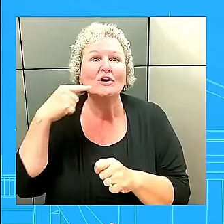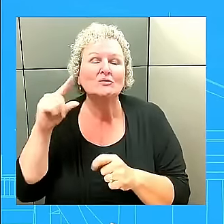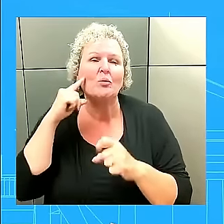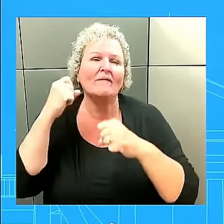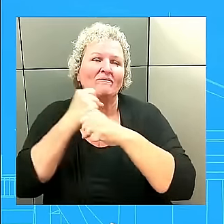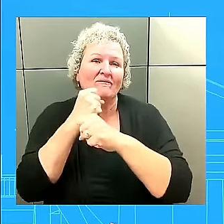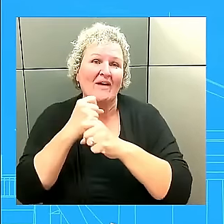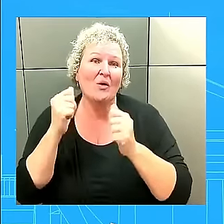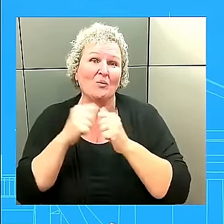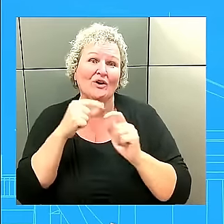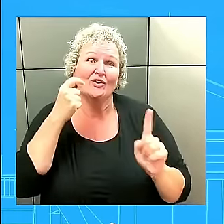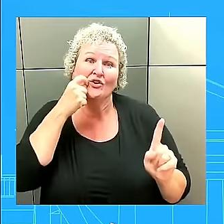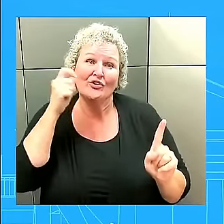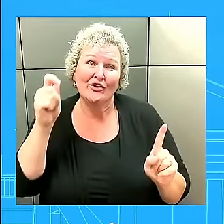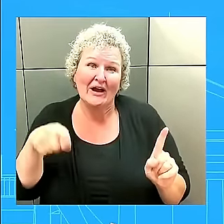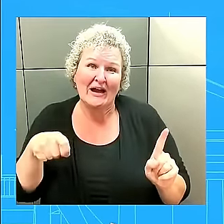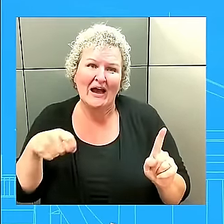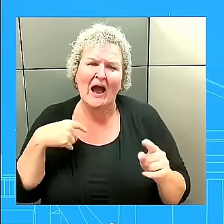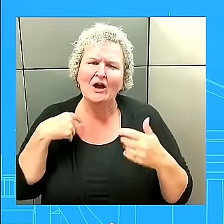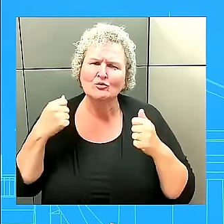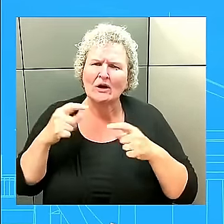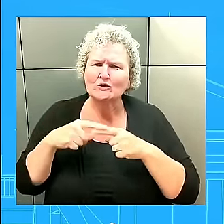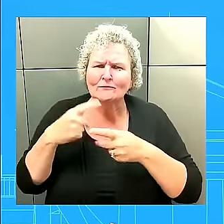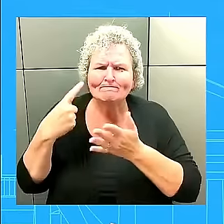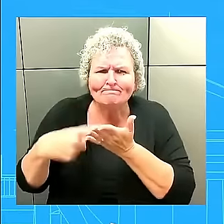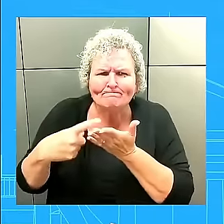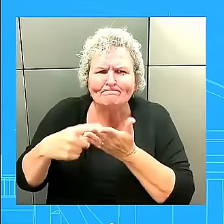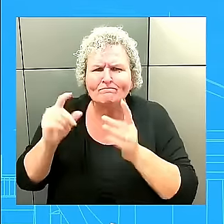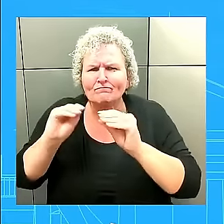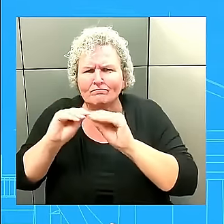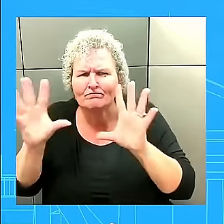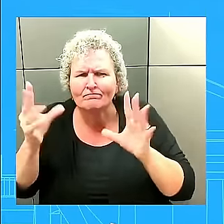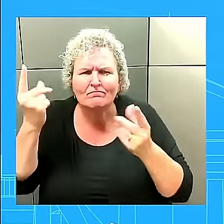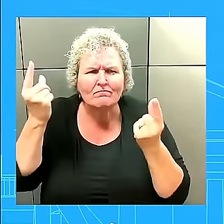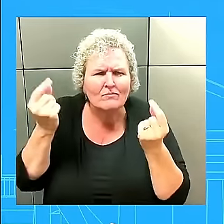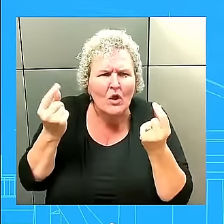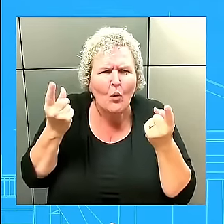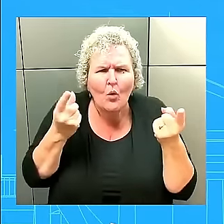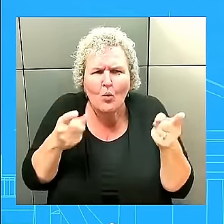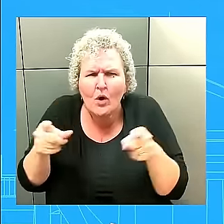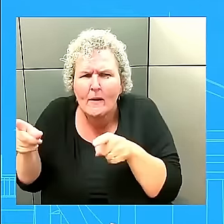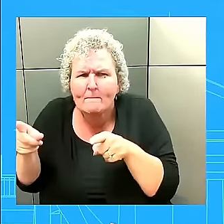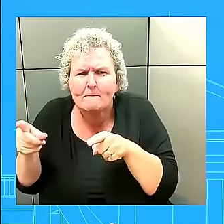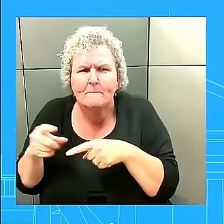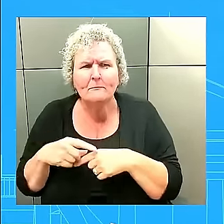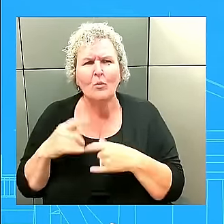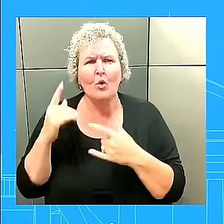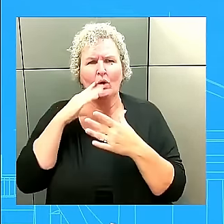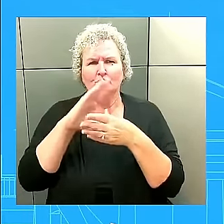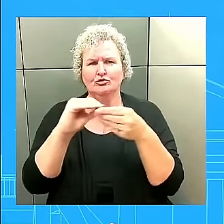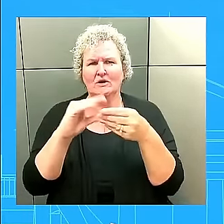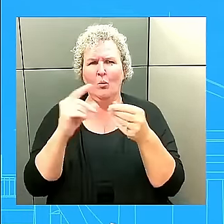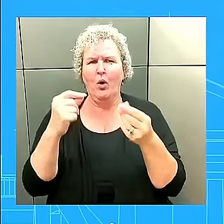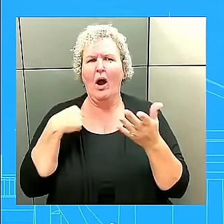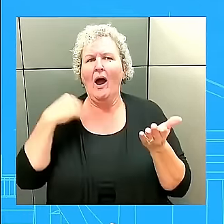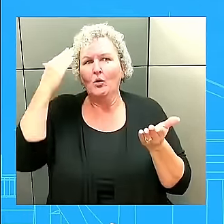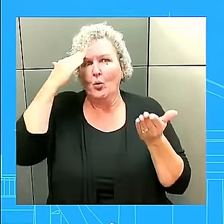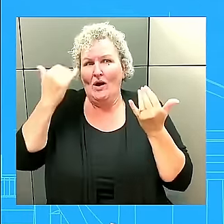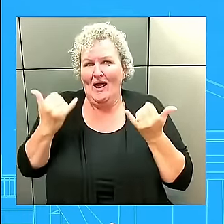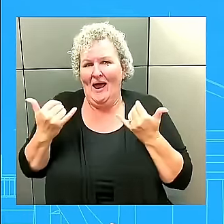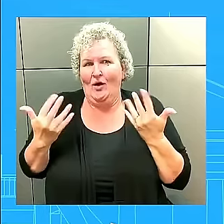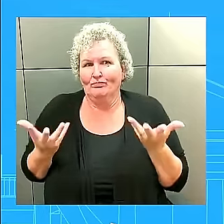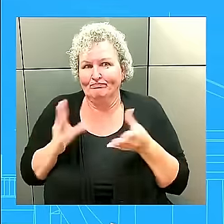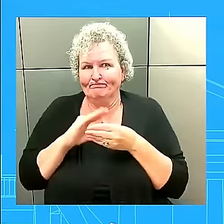partners to gain a full understanding of this situation, but today I'm prepared to share what we know at this stage. We assessed that between